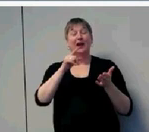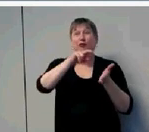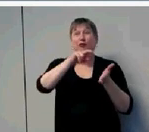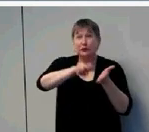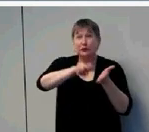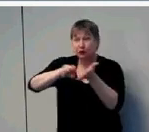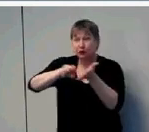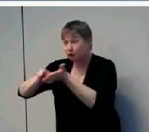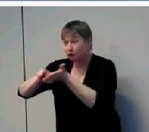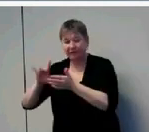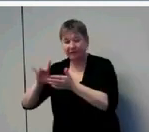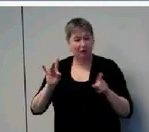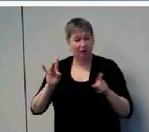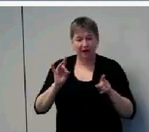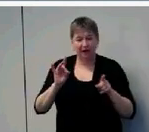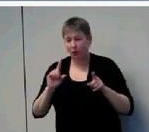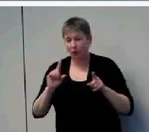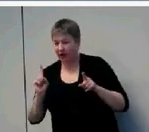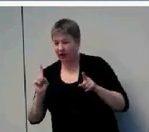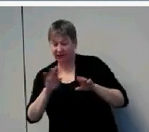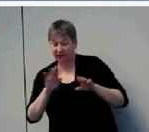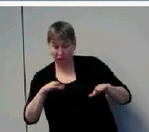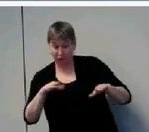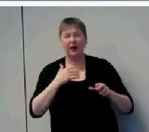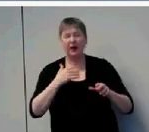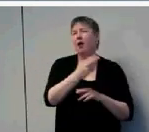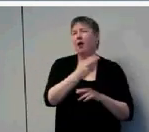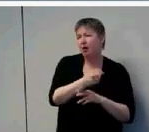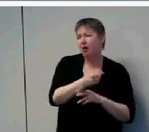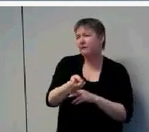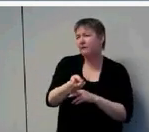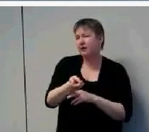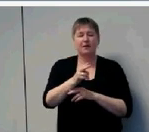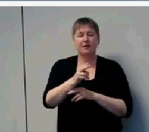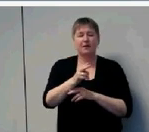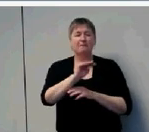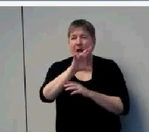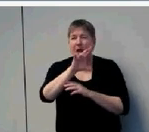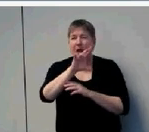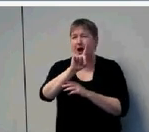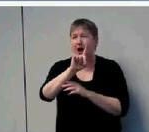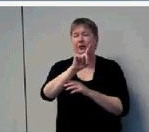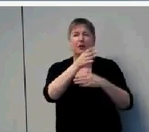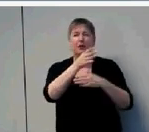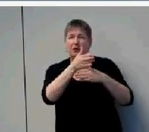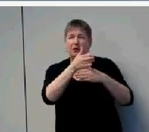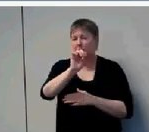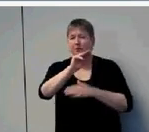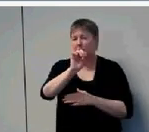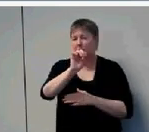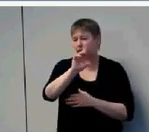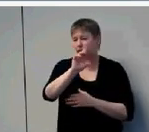presented by children who have mild or mild moderate hearing loss. Do we expect them to fall behind?